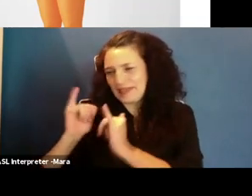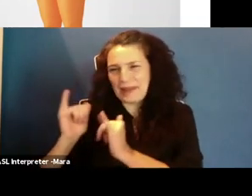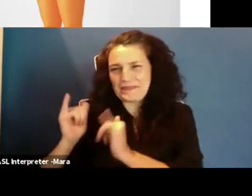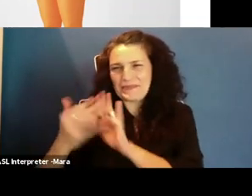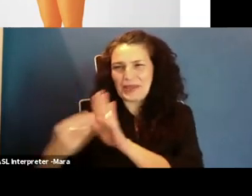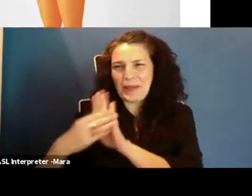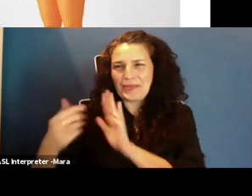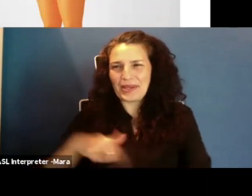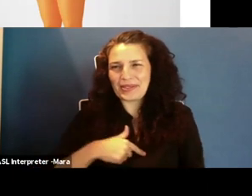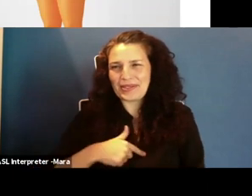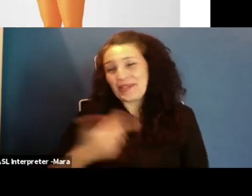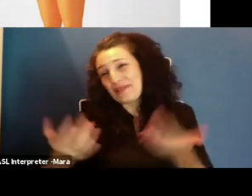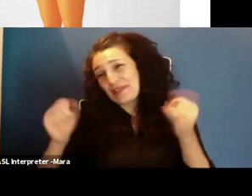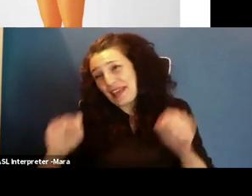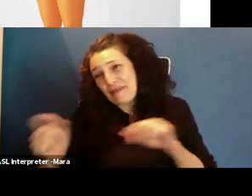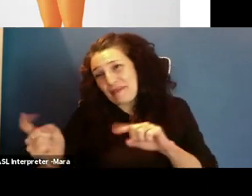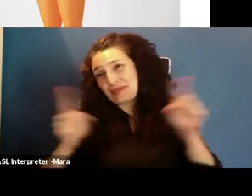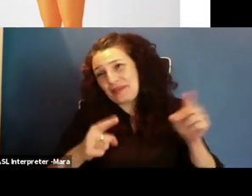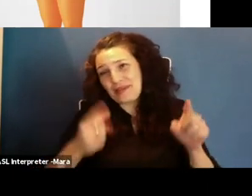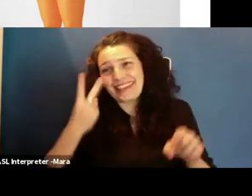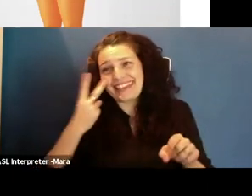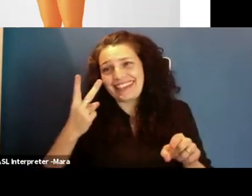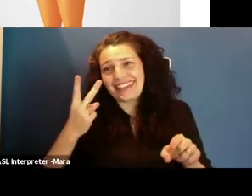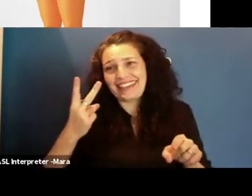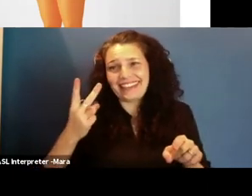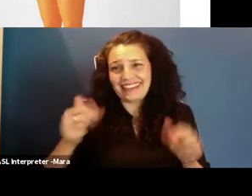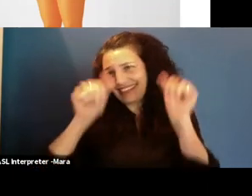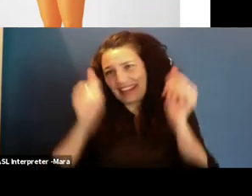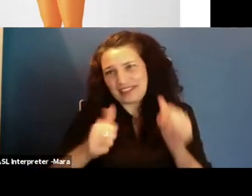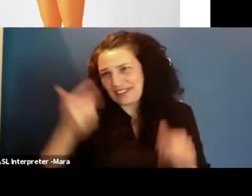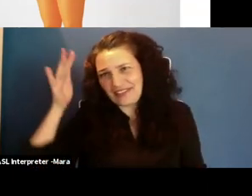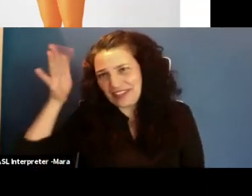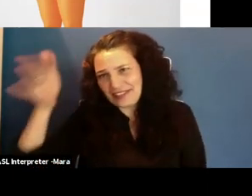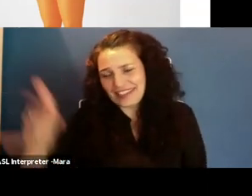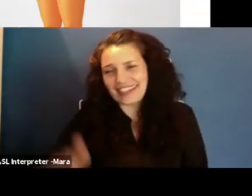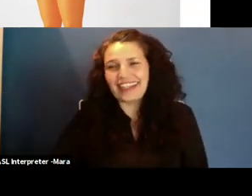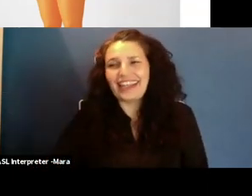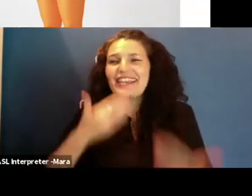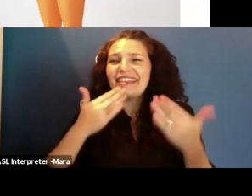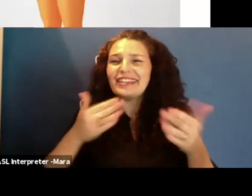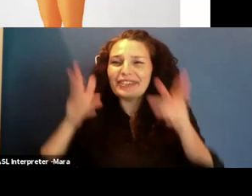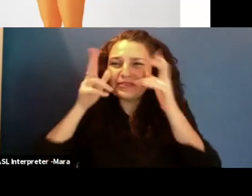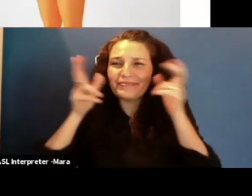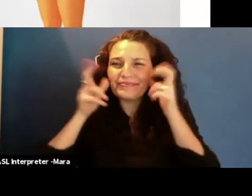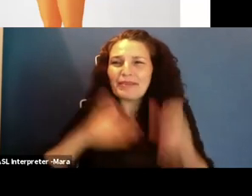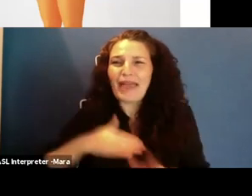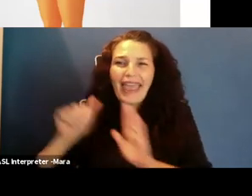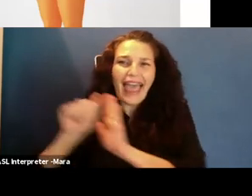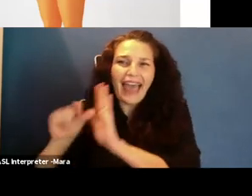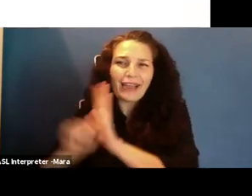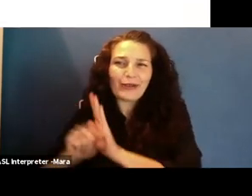check us out. And I thank you all so much for listening to my algorithm for success. And I do have one fun thing for you.